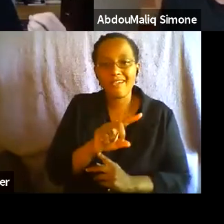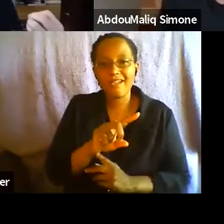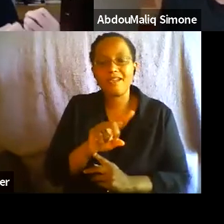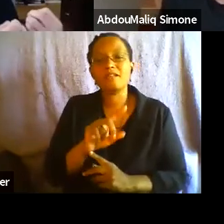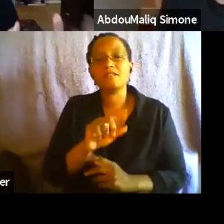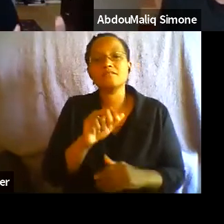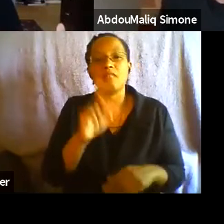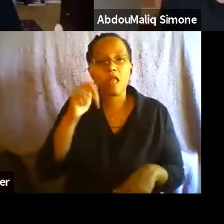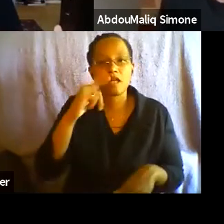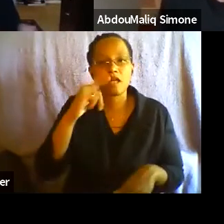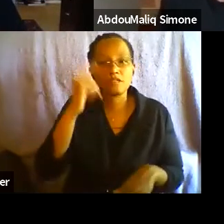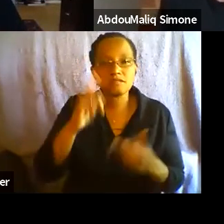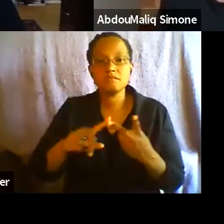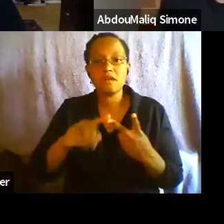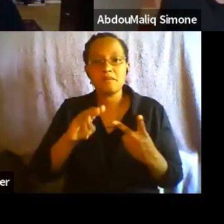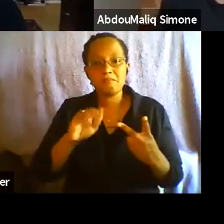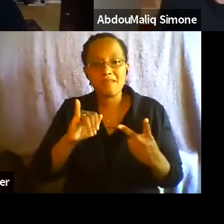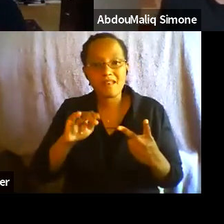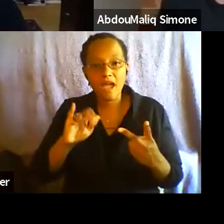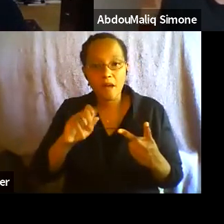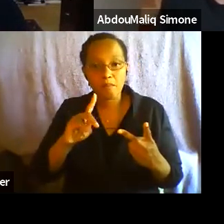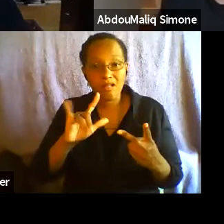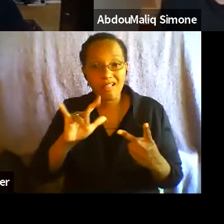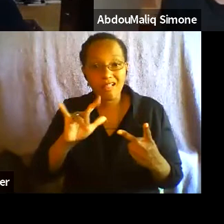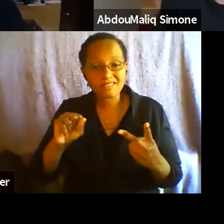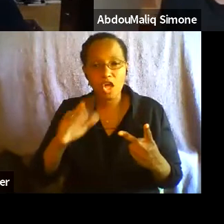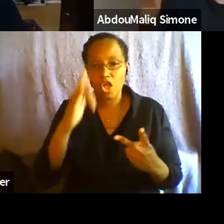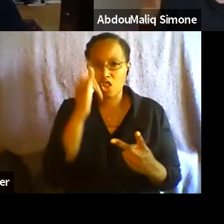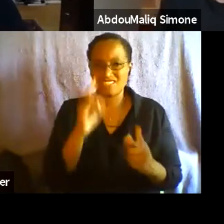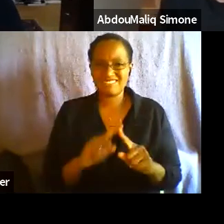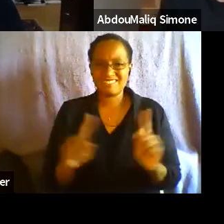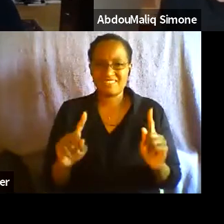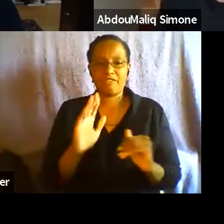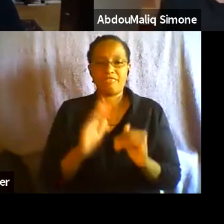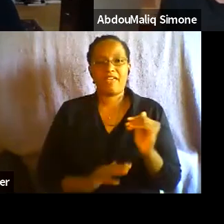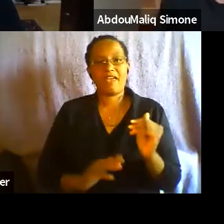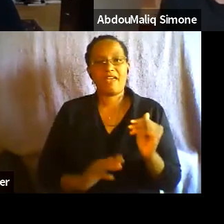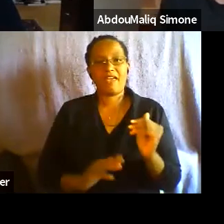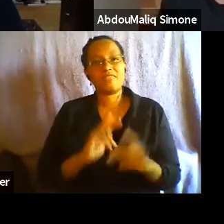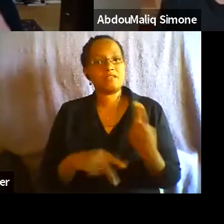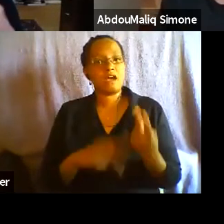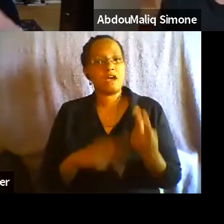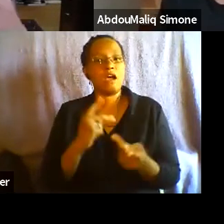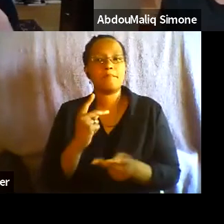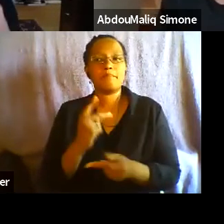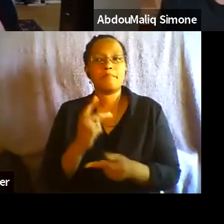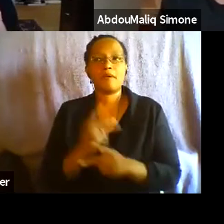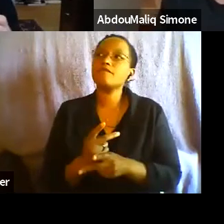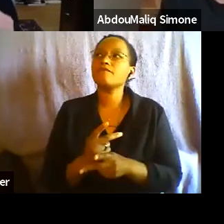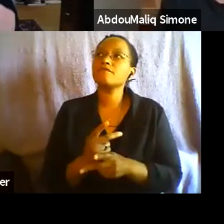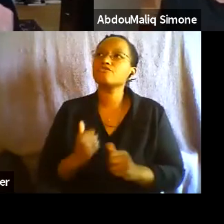in Minneapolis looks very different than the kind of nexus of, you know, kind of